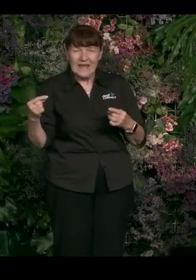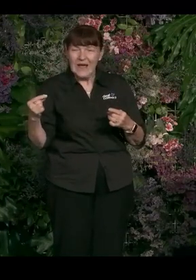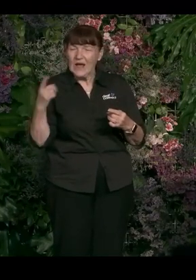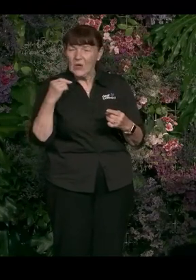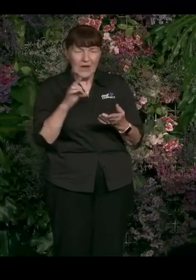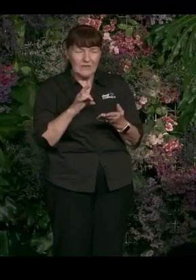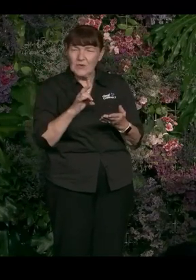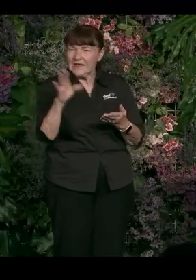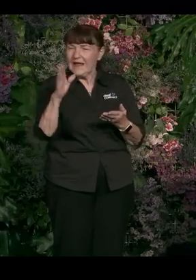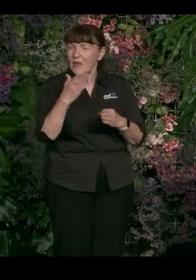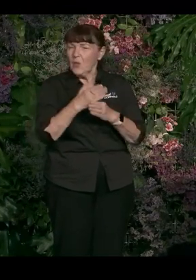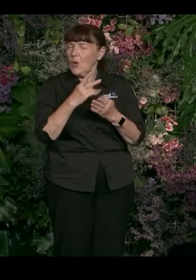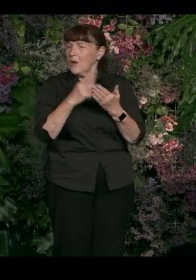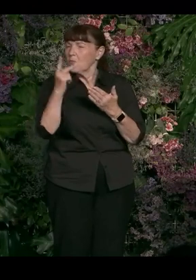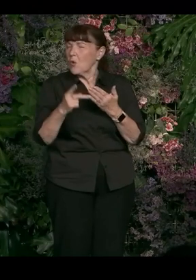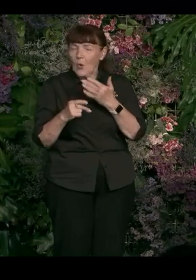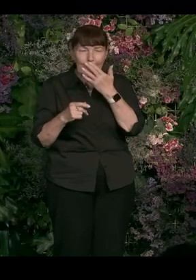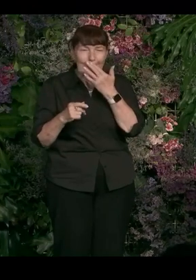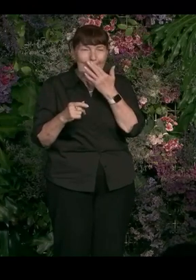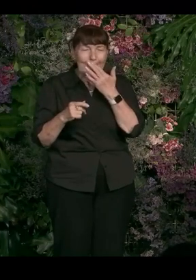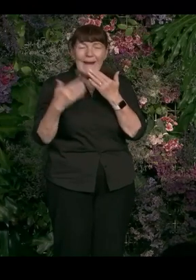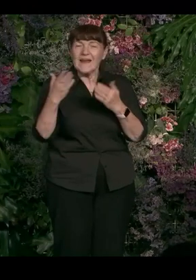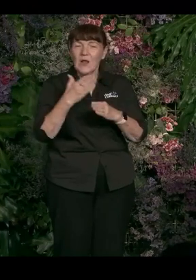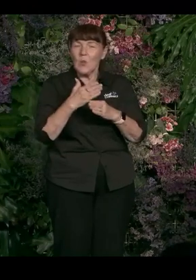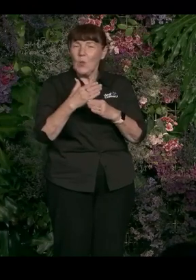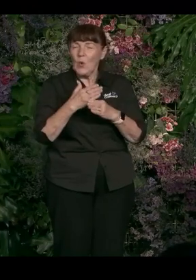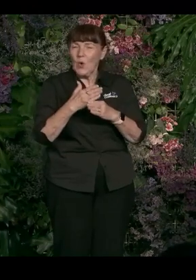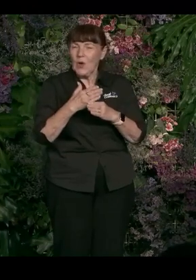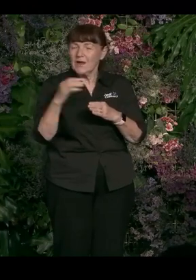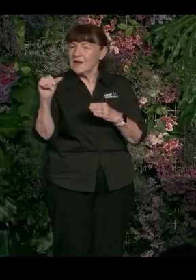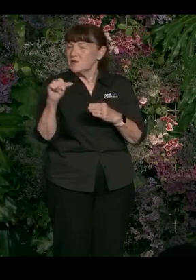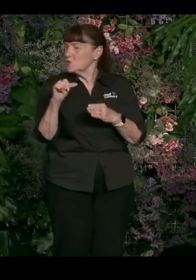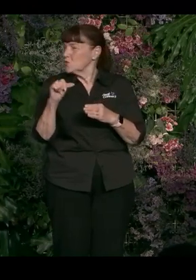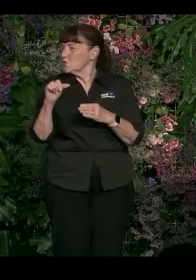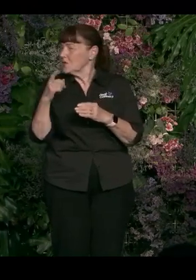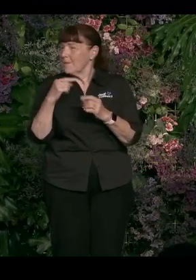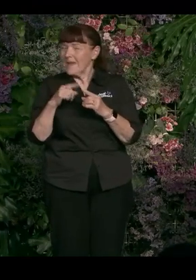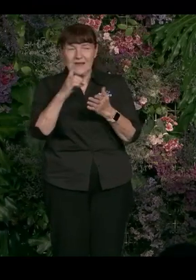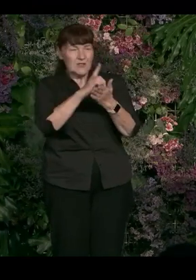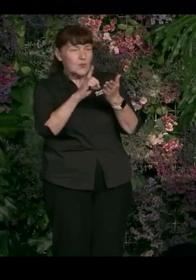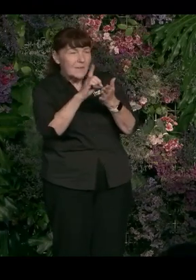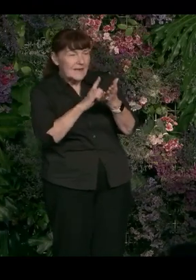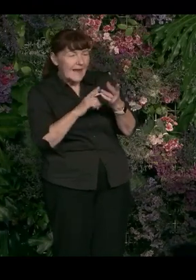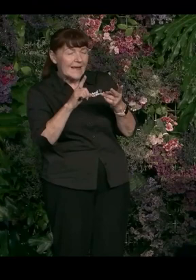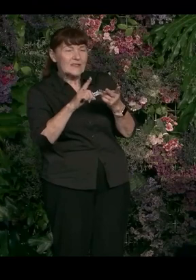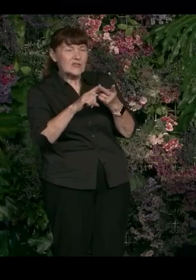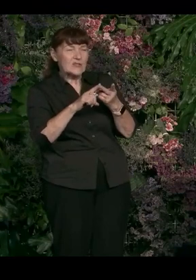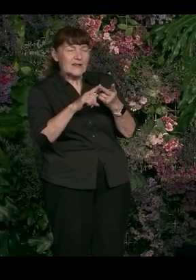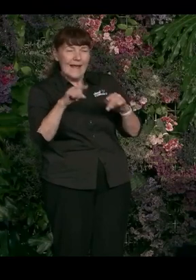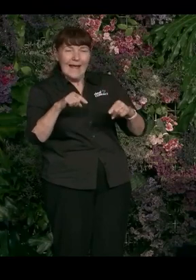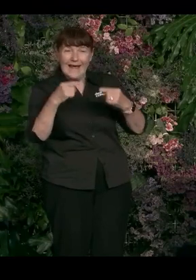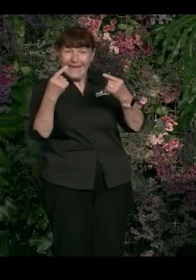take out of the work program of that body any work that it should be doing in terms of discrimination against